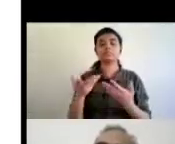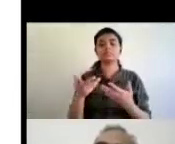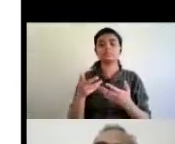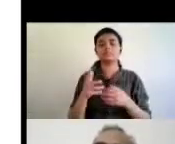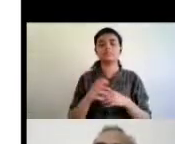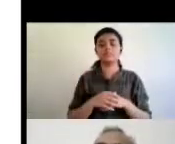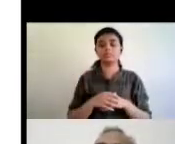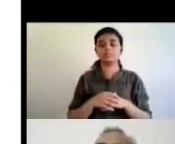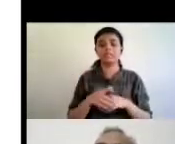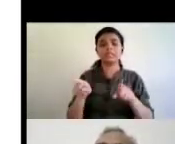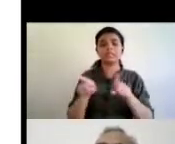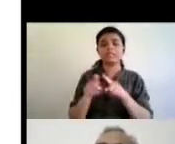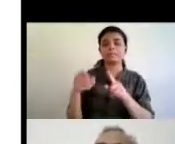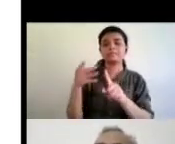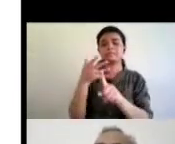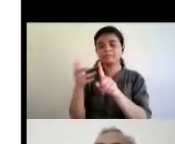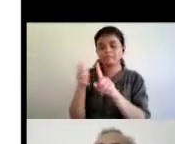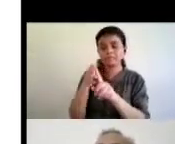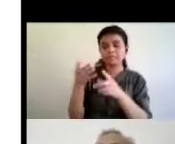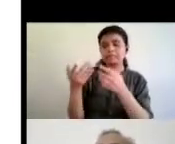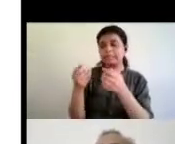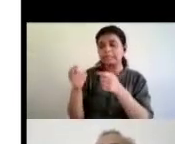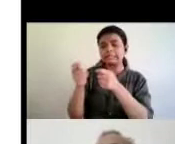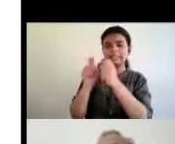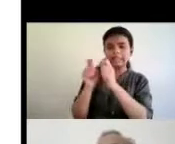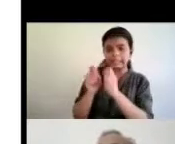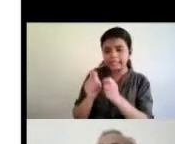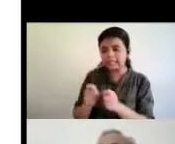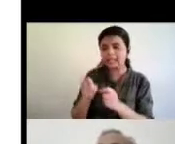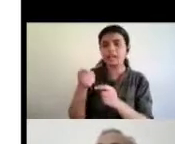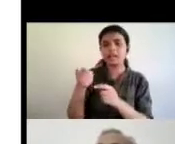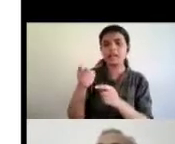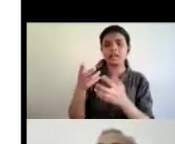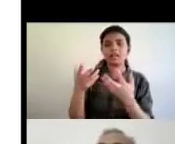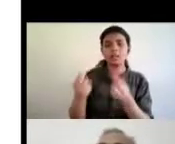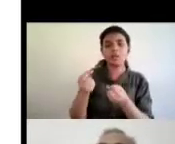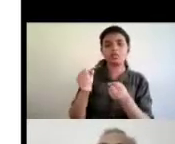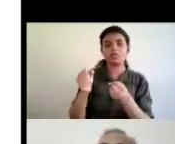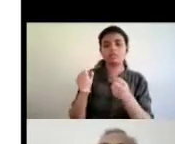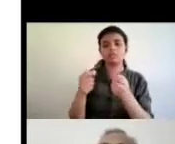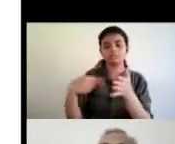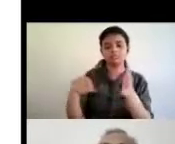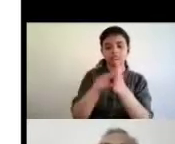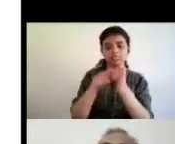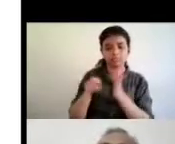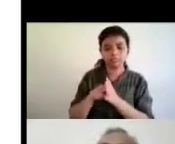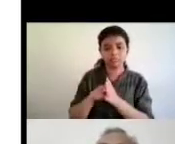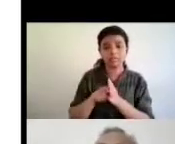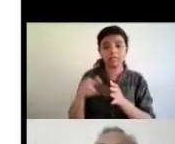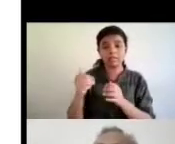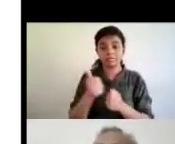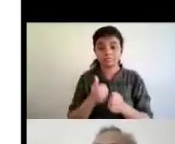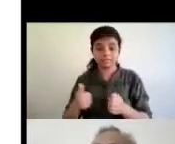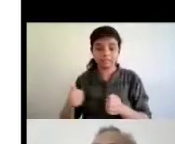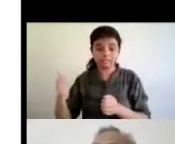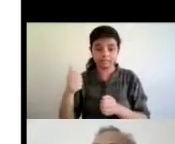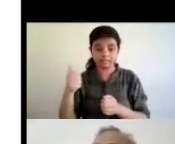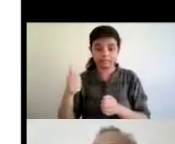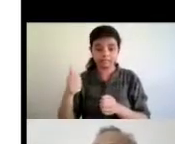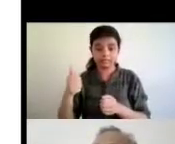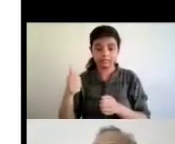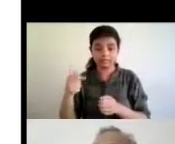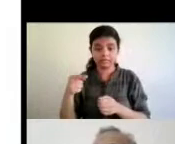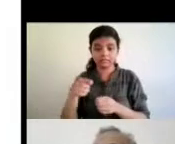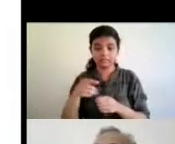for negotiating content of the america treaty and the stakeholders platform uh wasn't